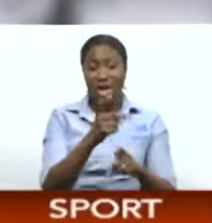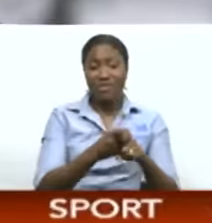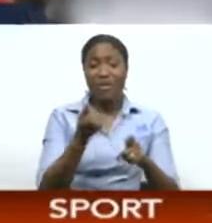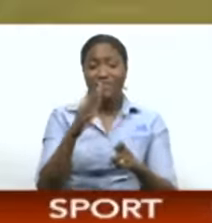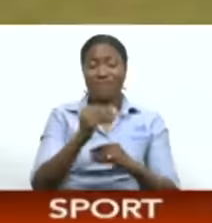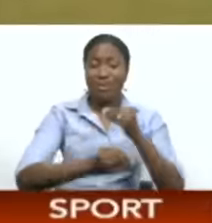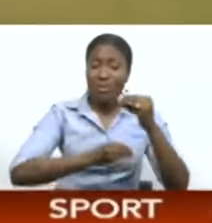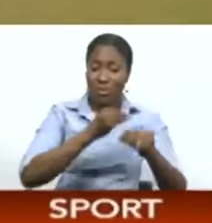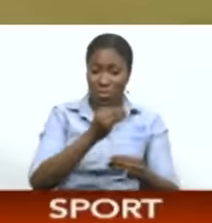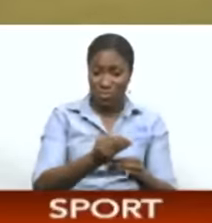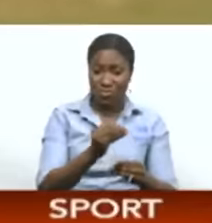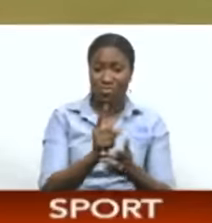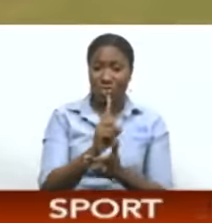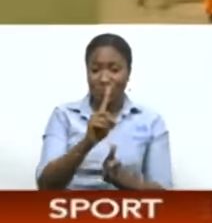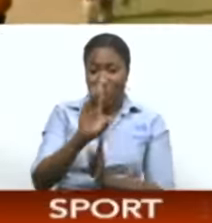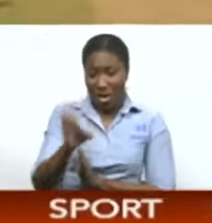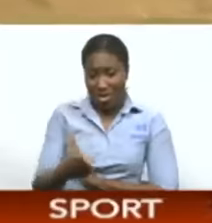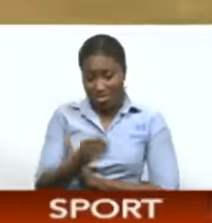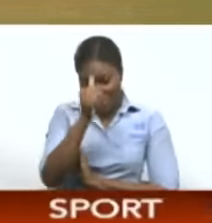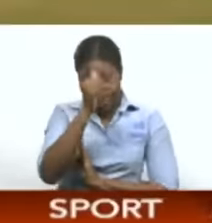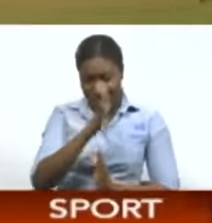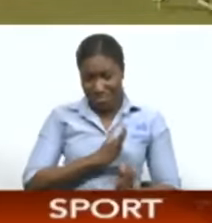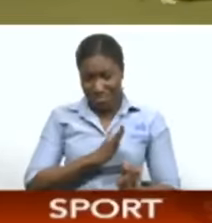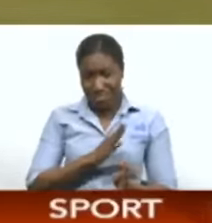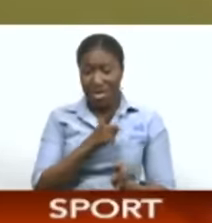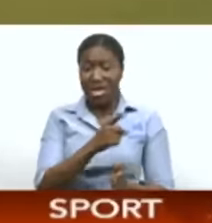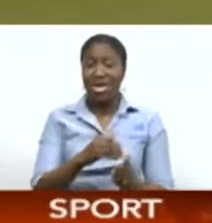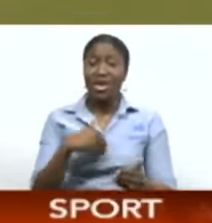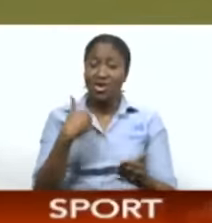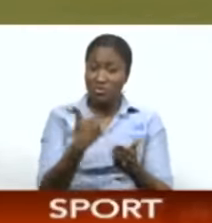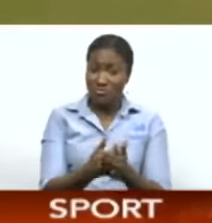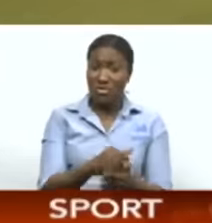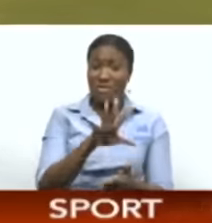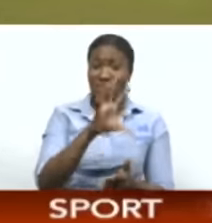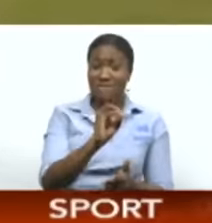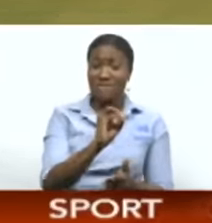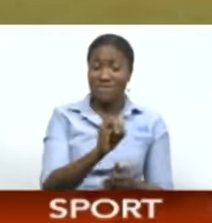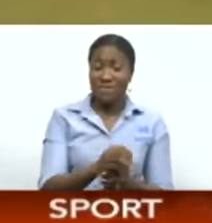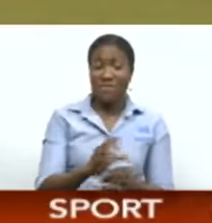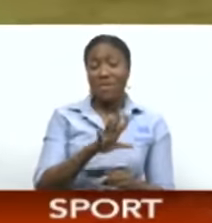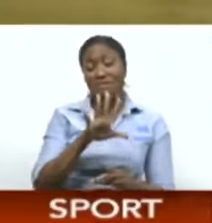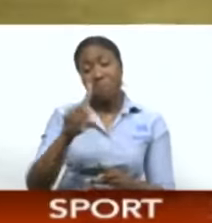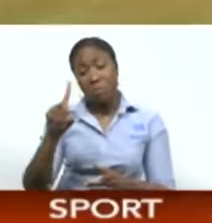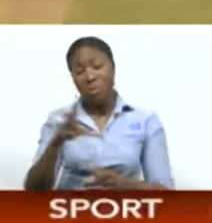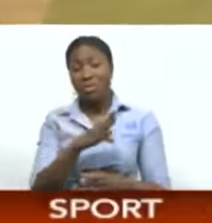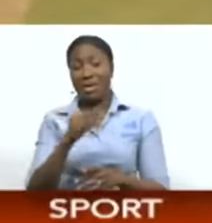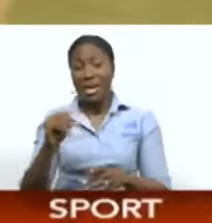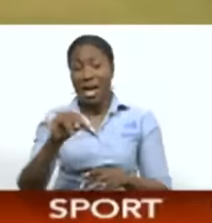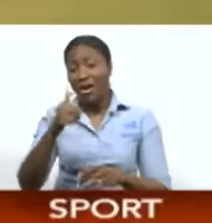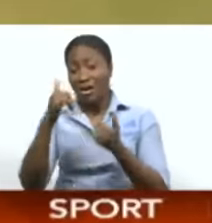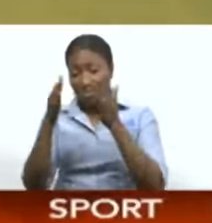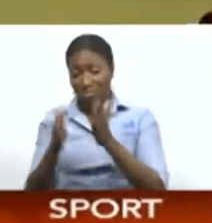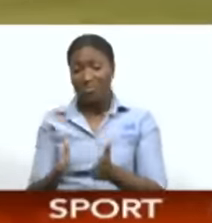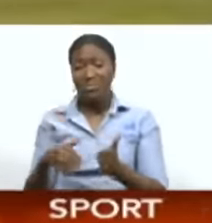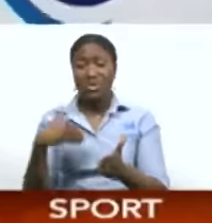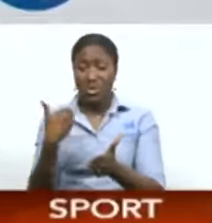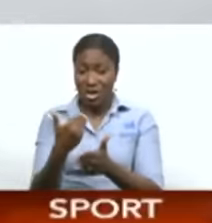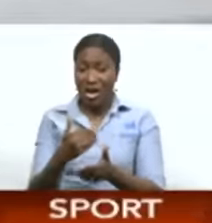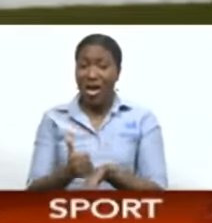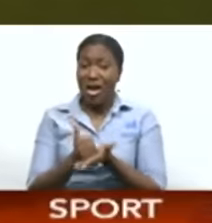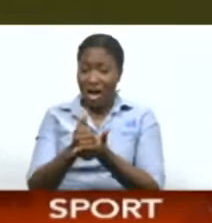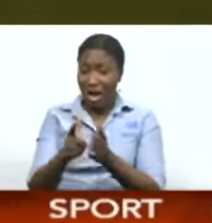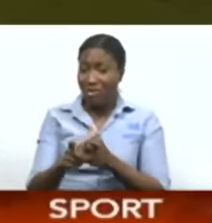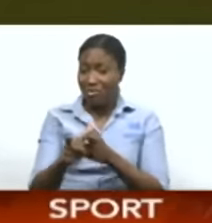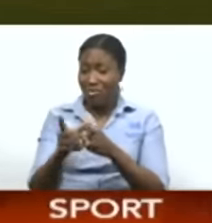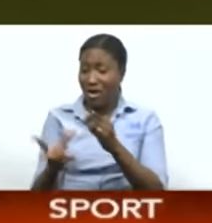batsman Leonardo Julian led three half-centuries in the lineup. He made 51 himself. Guyana's Matthew Nandu also got in on the runs with